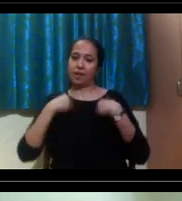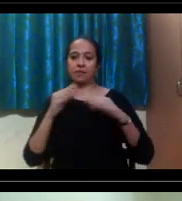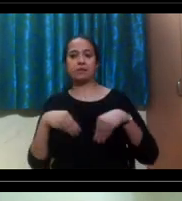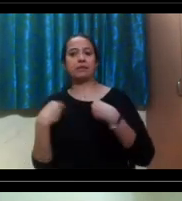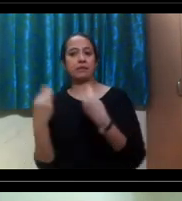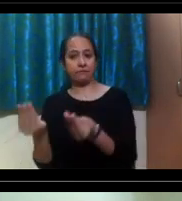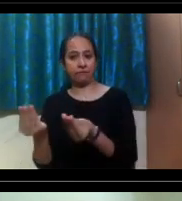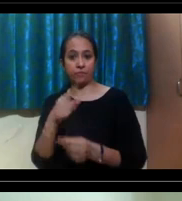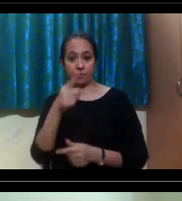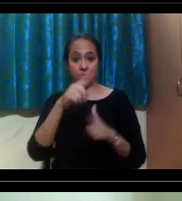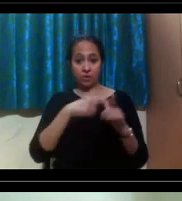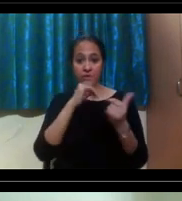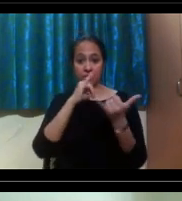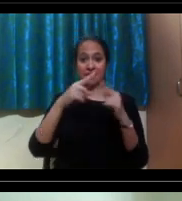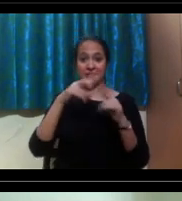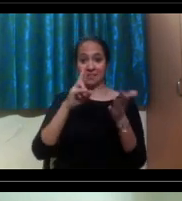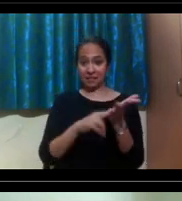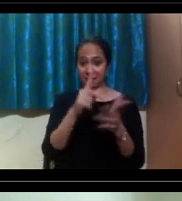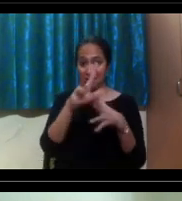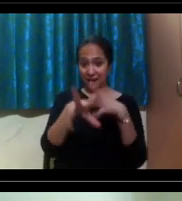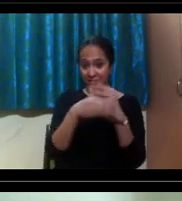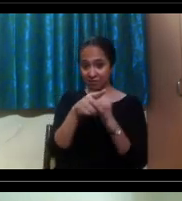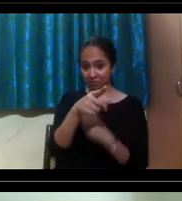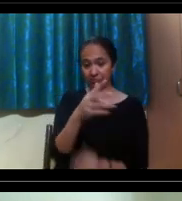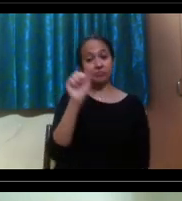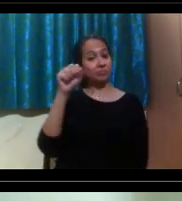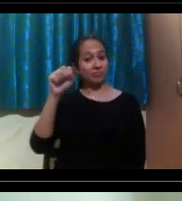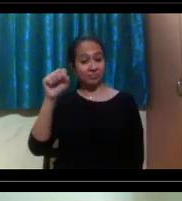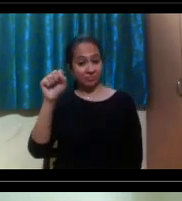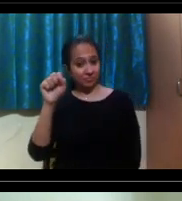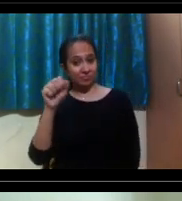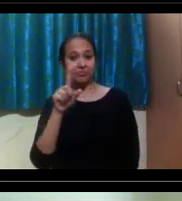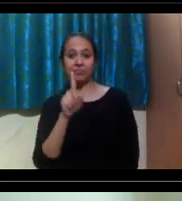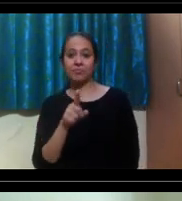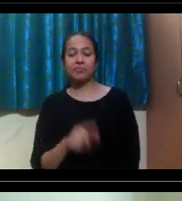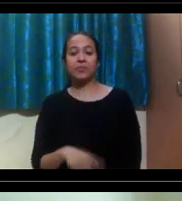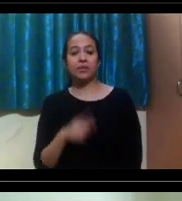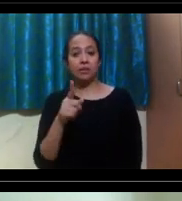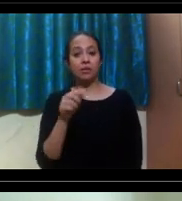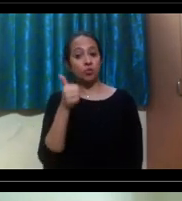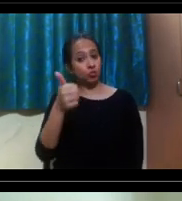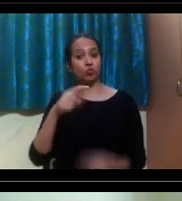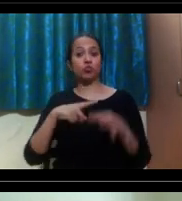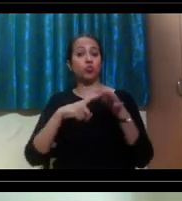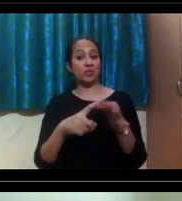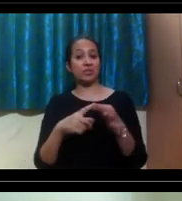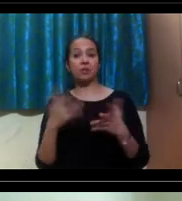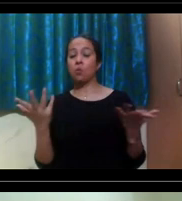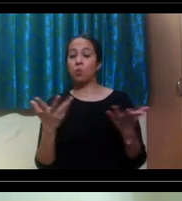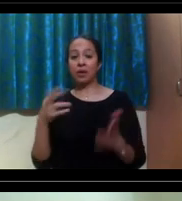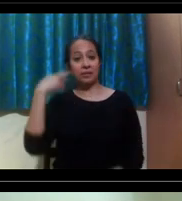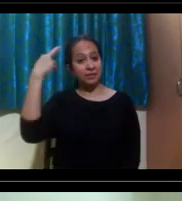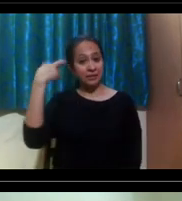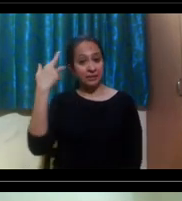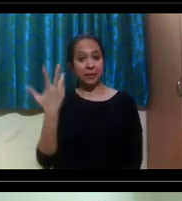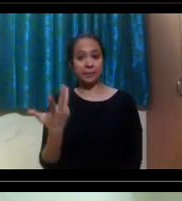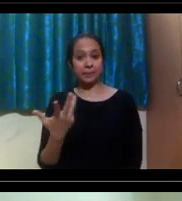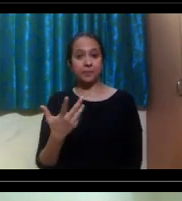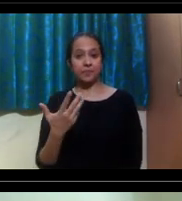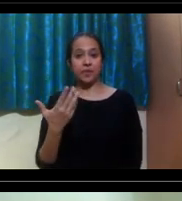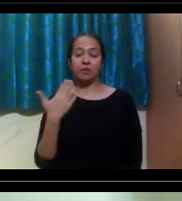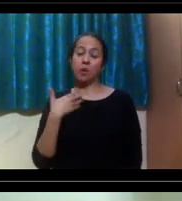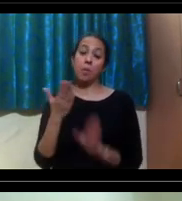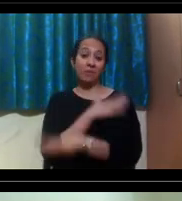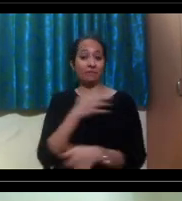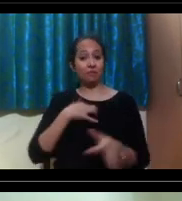Justin, would you like to go ahead? Sure. So, um, that's a really great question because, so when I talked to you